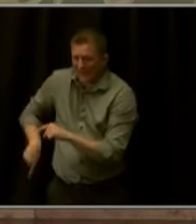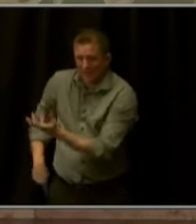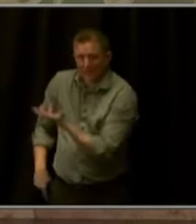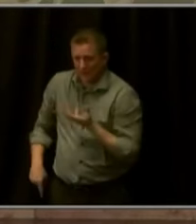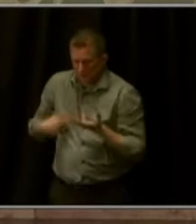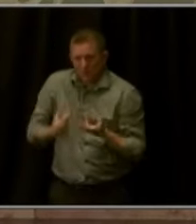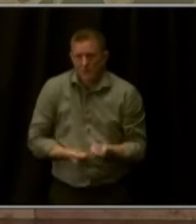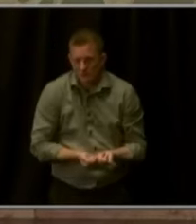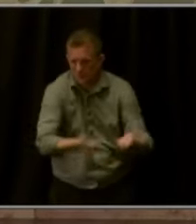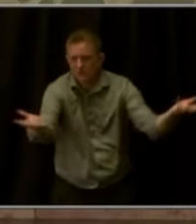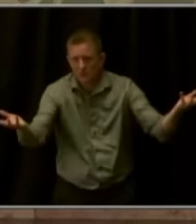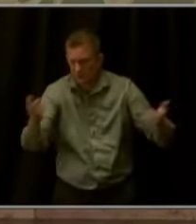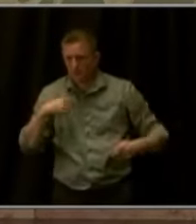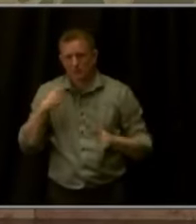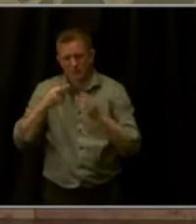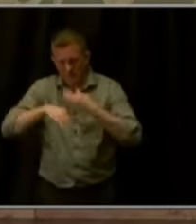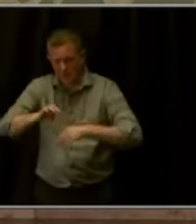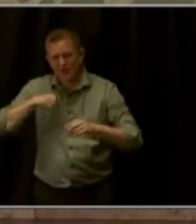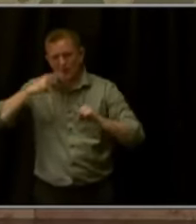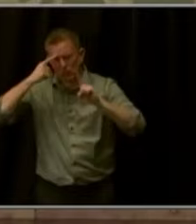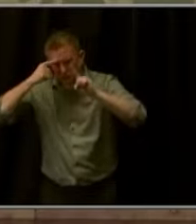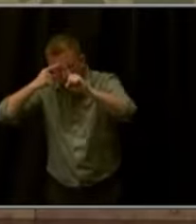including cutting the income tax rate.